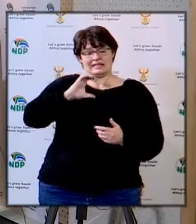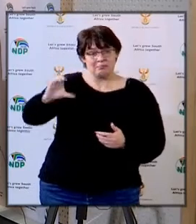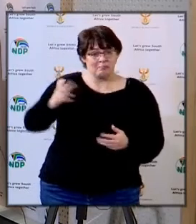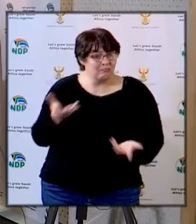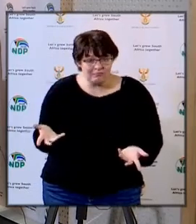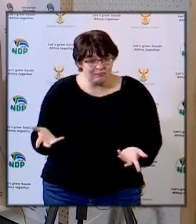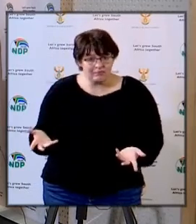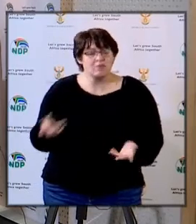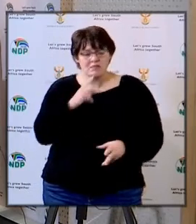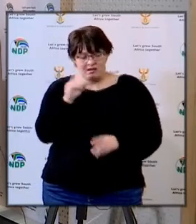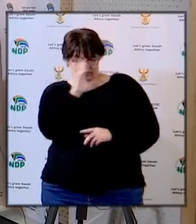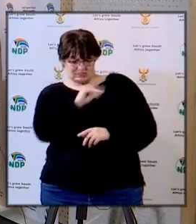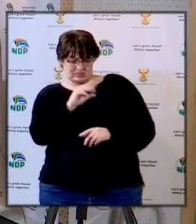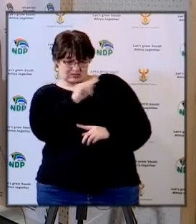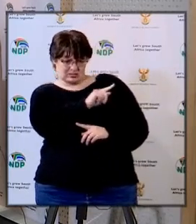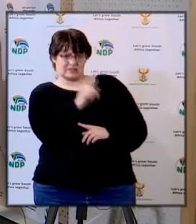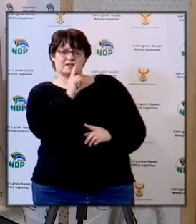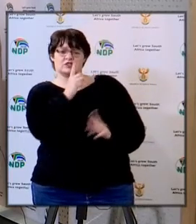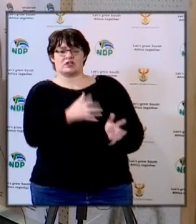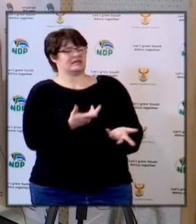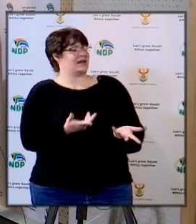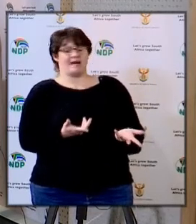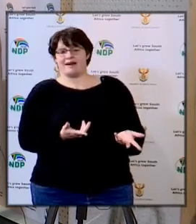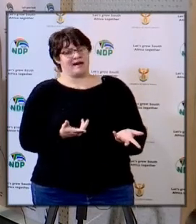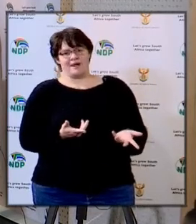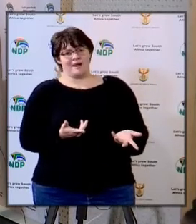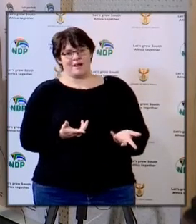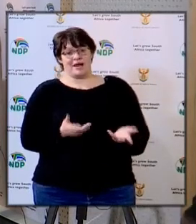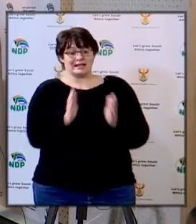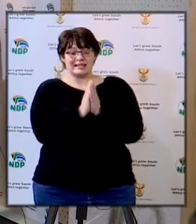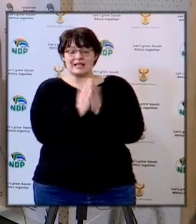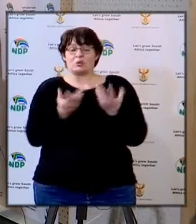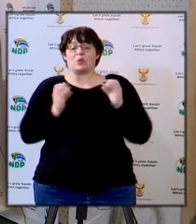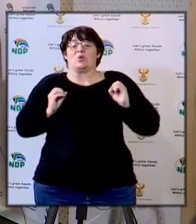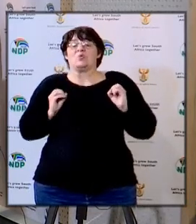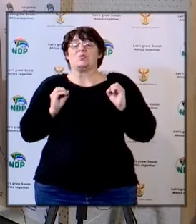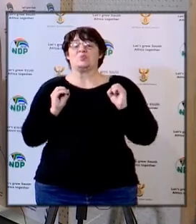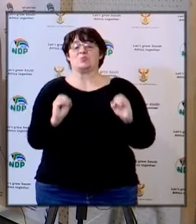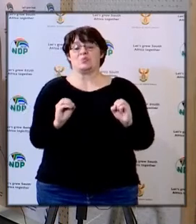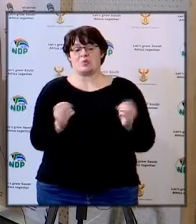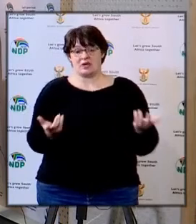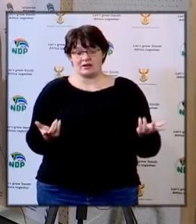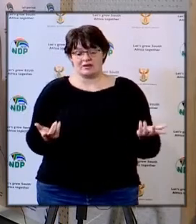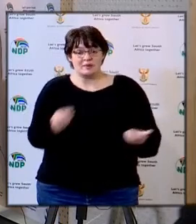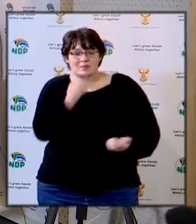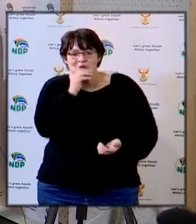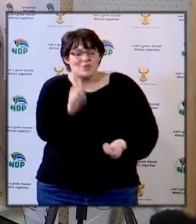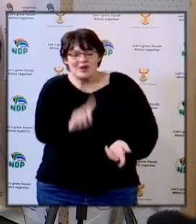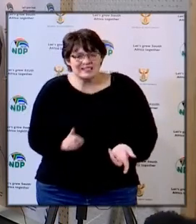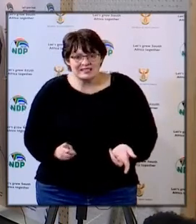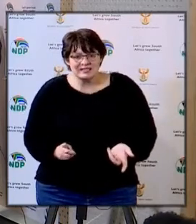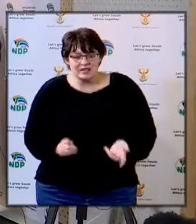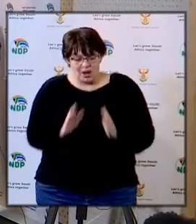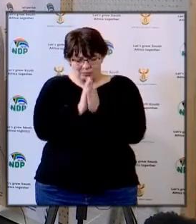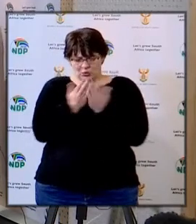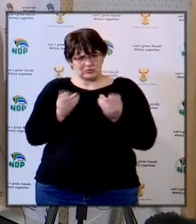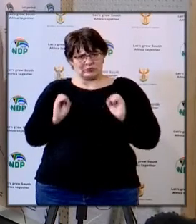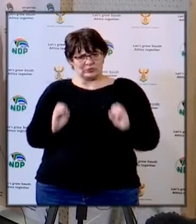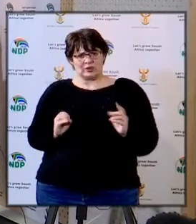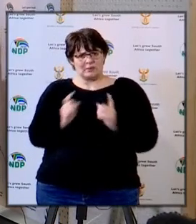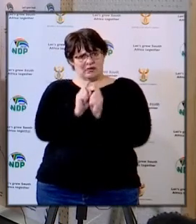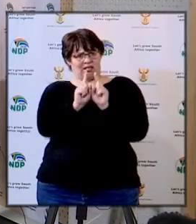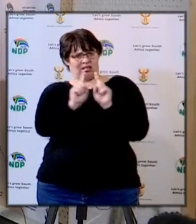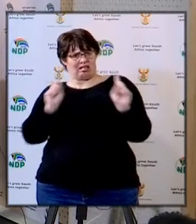she's saying she has spoken to teachers who say they have no test books at all this then means without sufficient